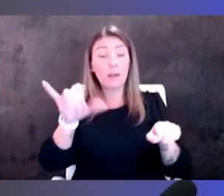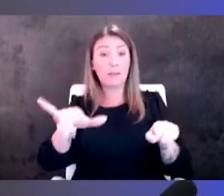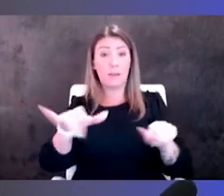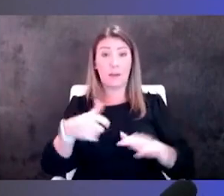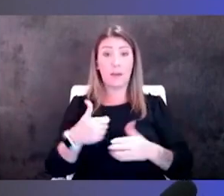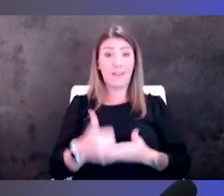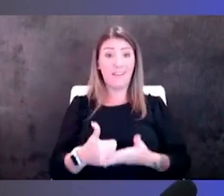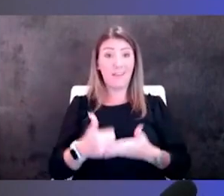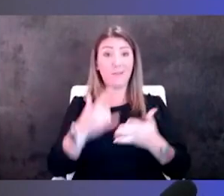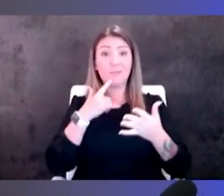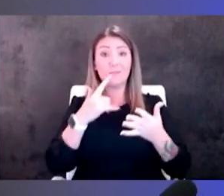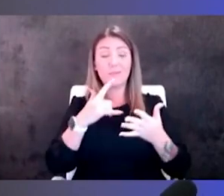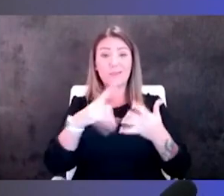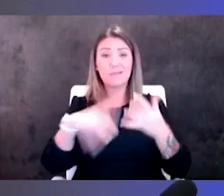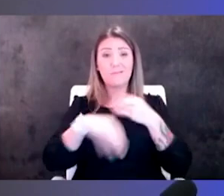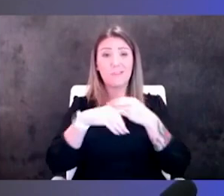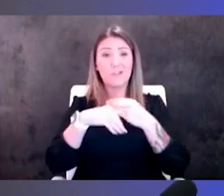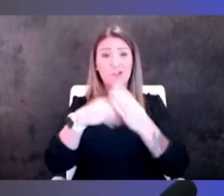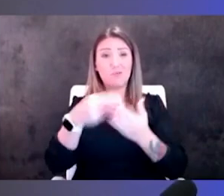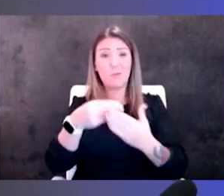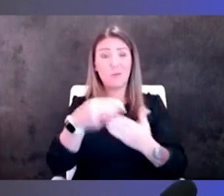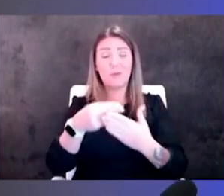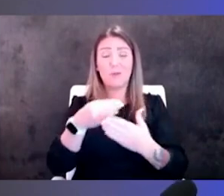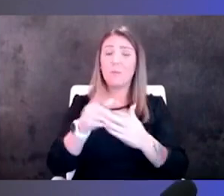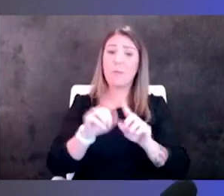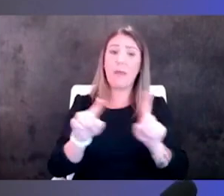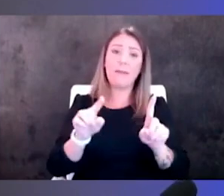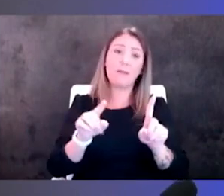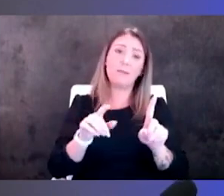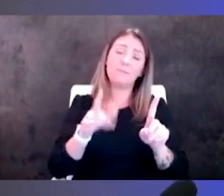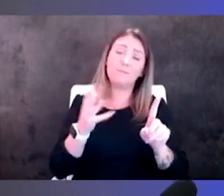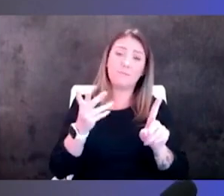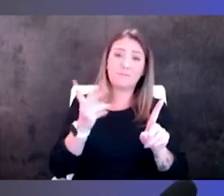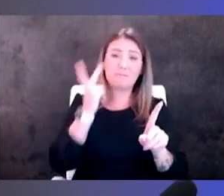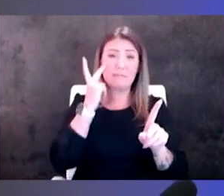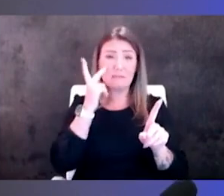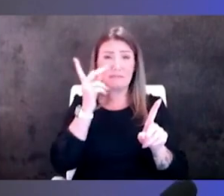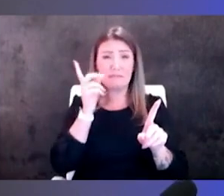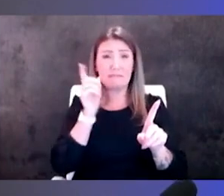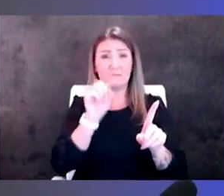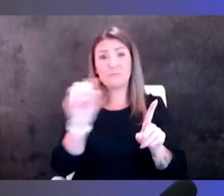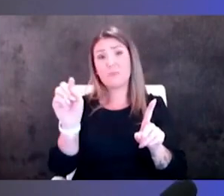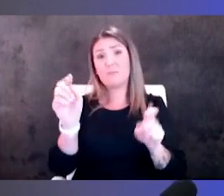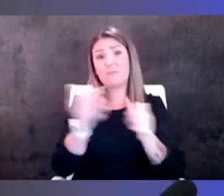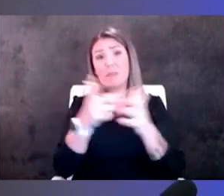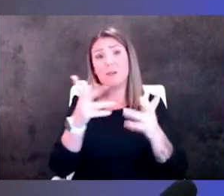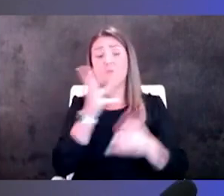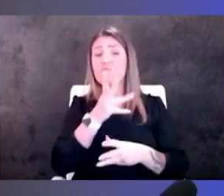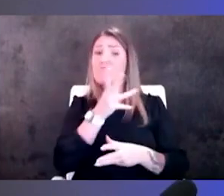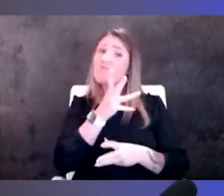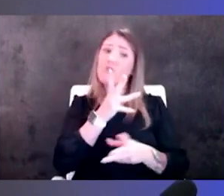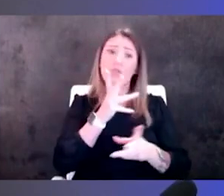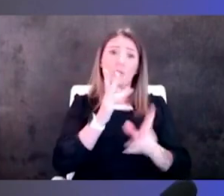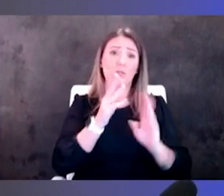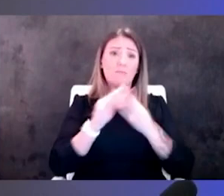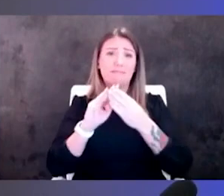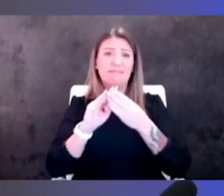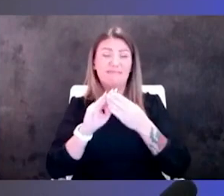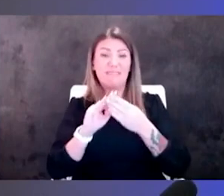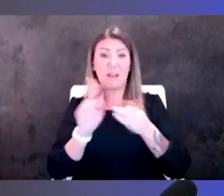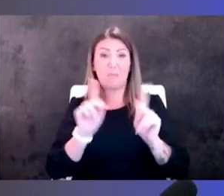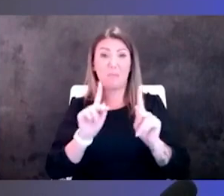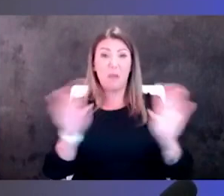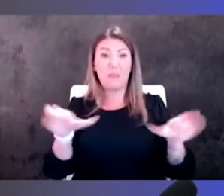additional revenues but as you see a lot of our rural communities their population age 65 and over is